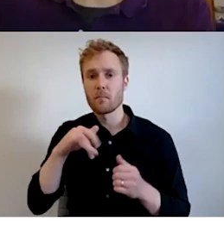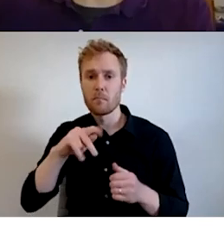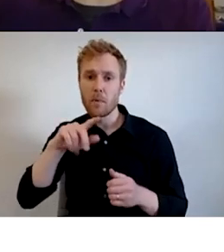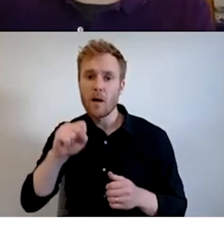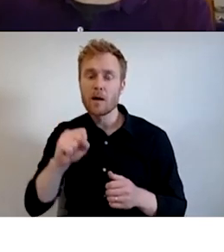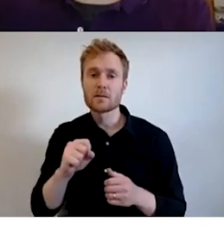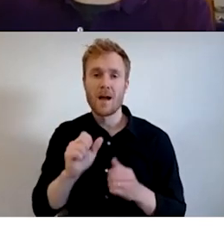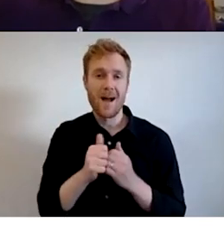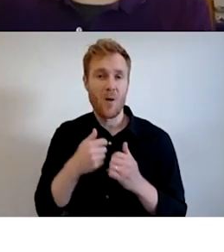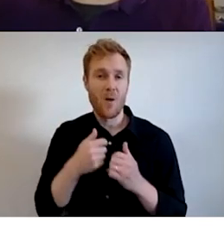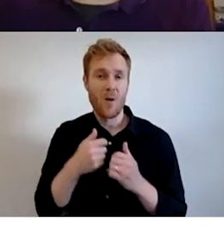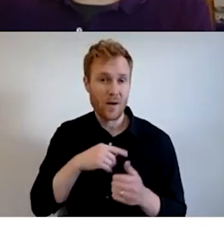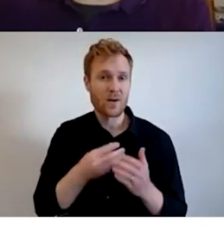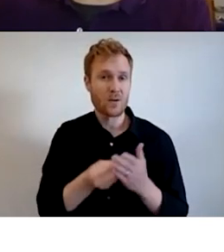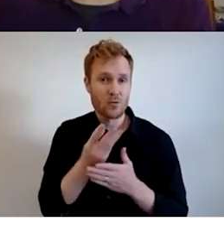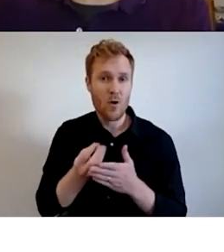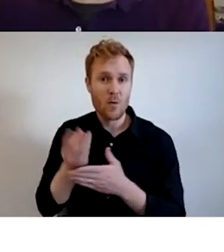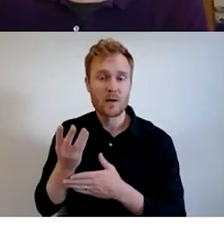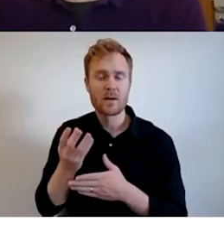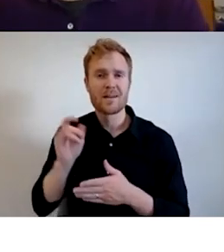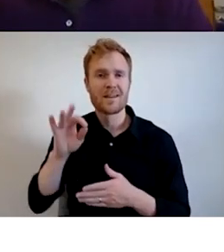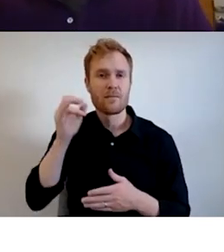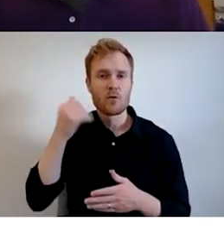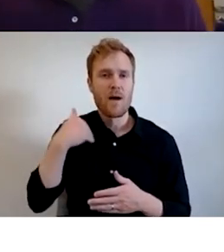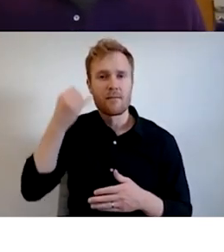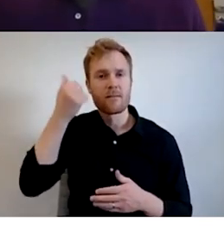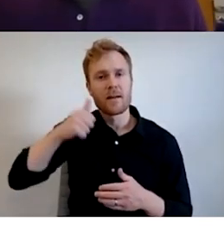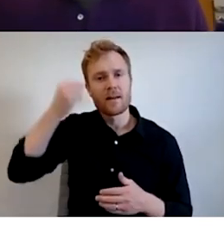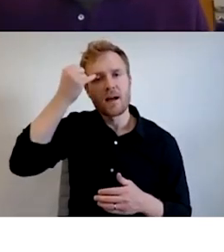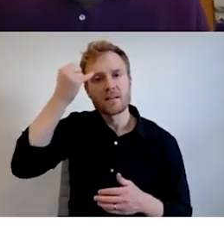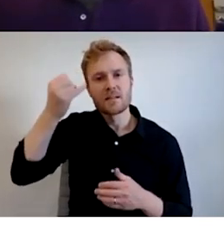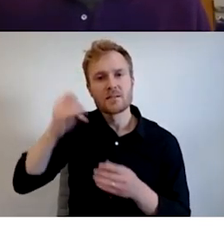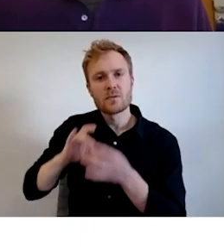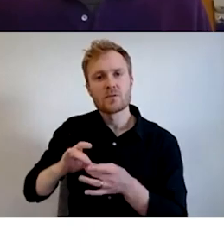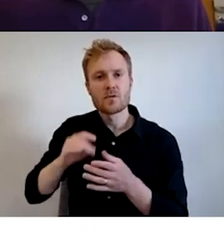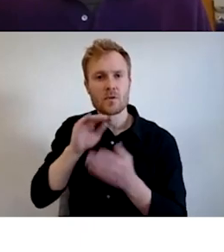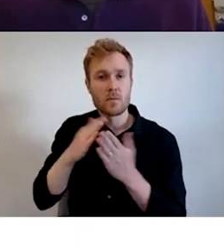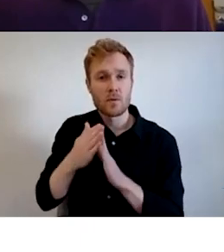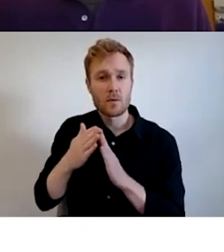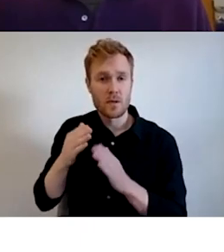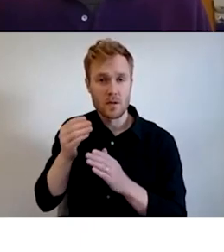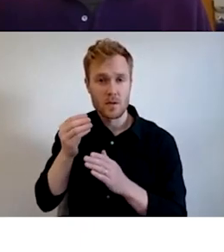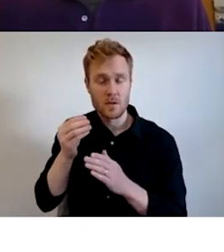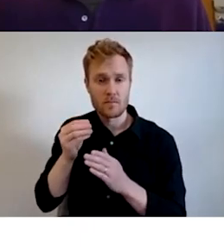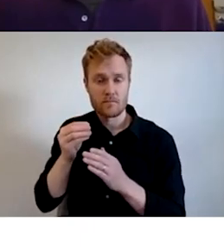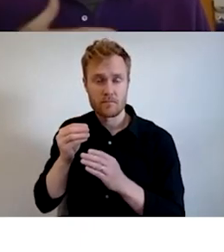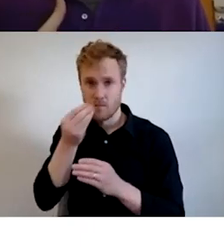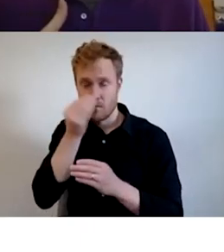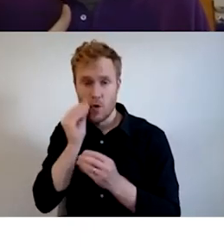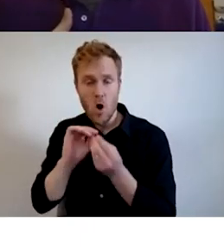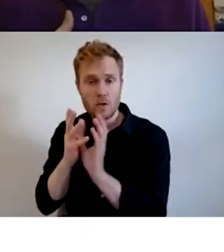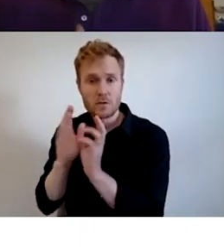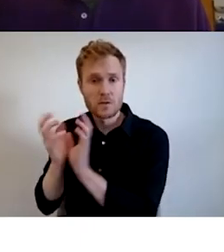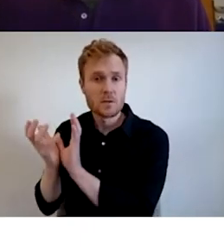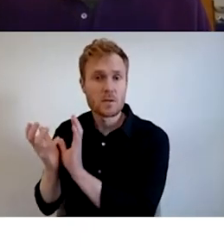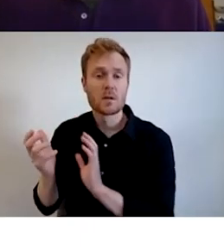any ideas about the community gardens, I know in the open space plan that Kara was referencing earlier from 2013 that we use all